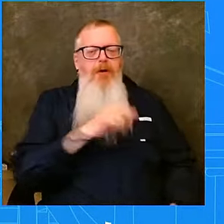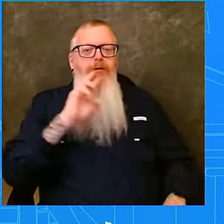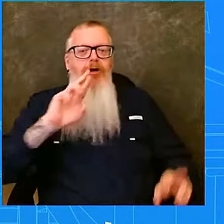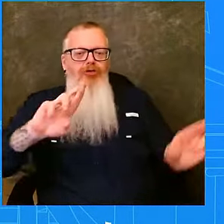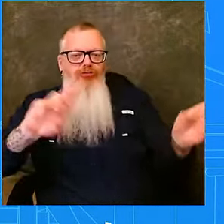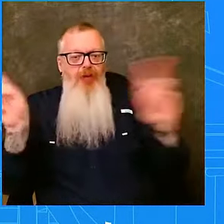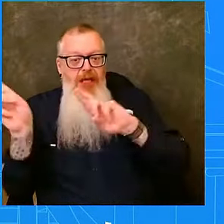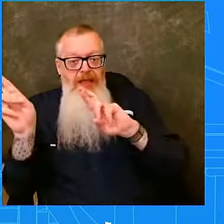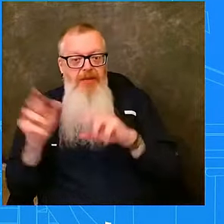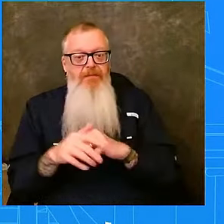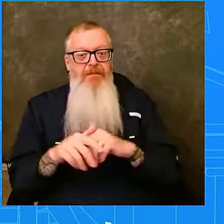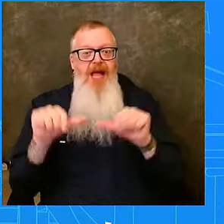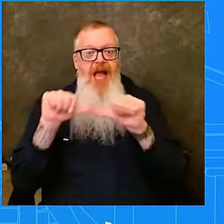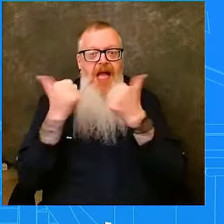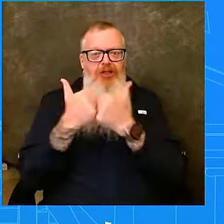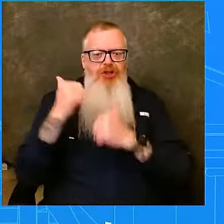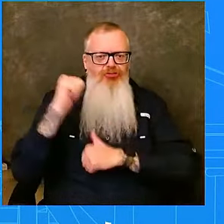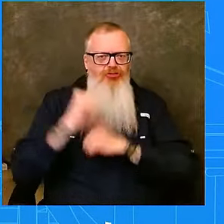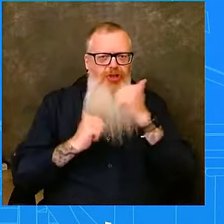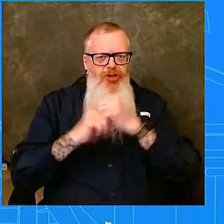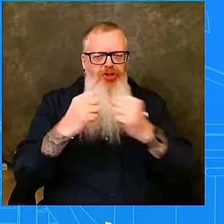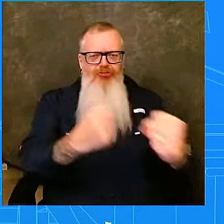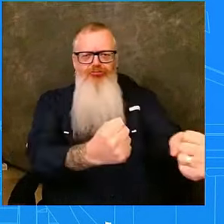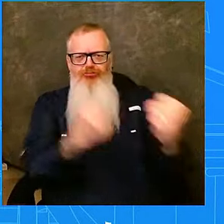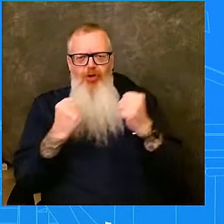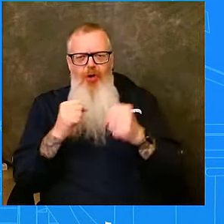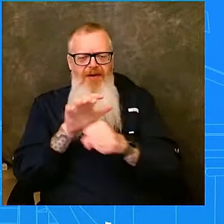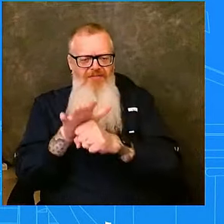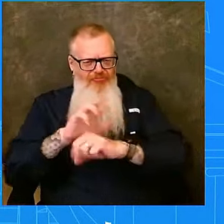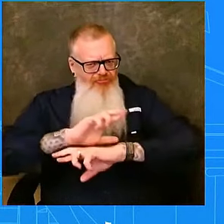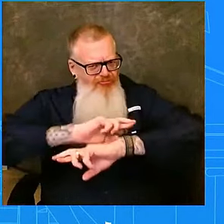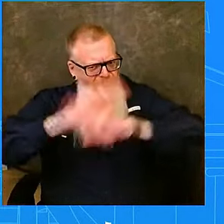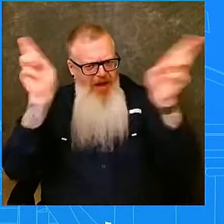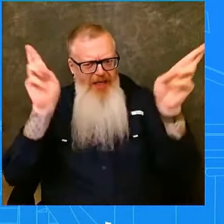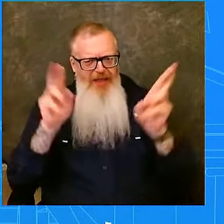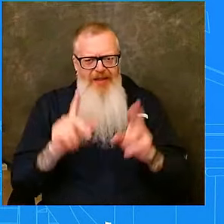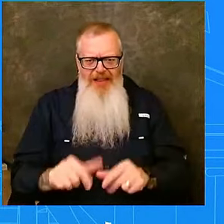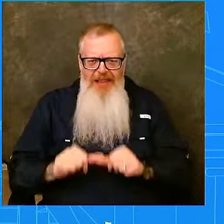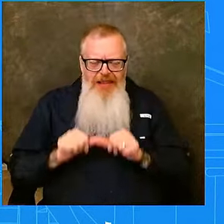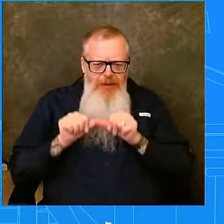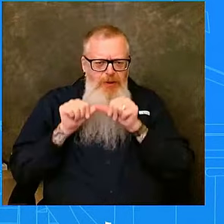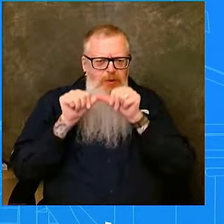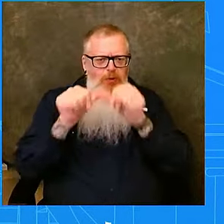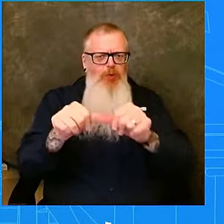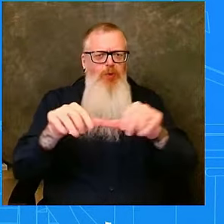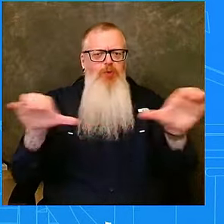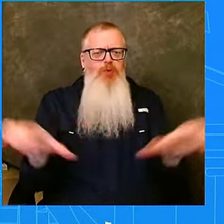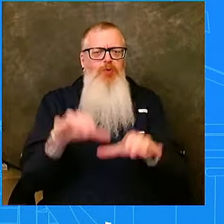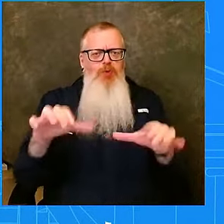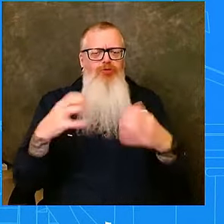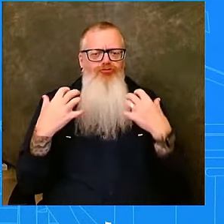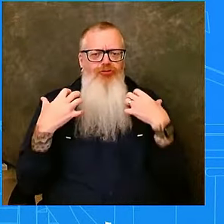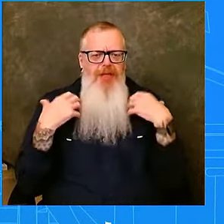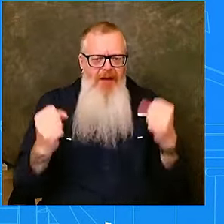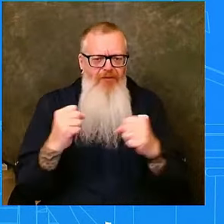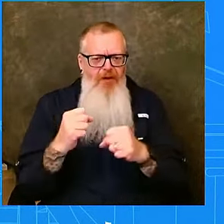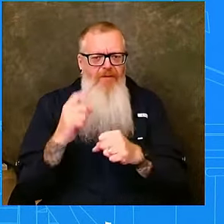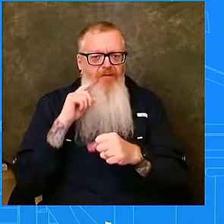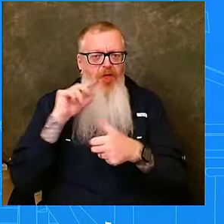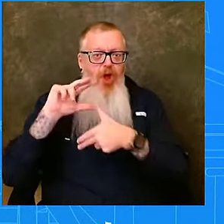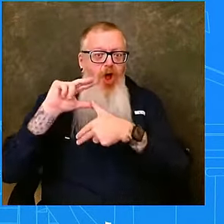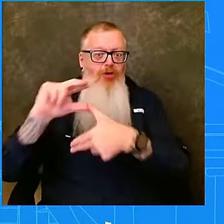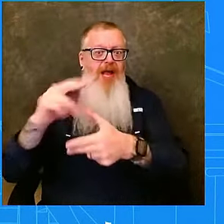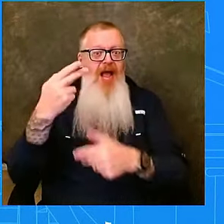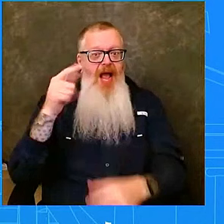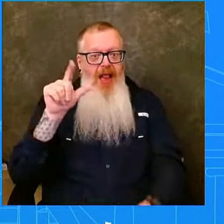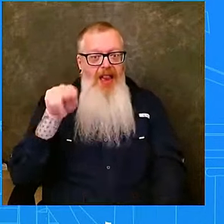storm and maintain our current response and recovery efforts for Hurricane Helene impacted states. And we